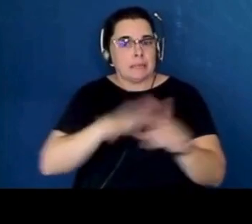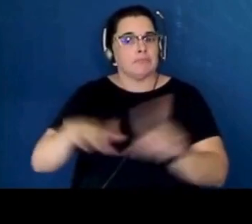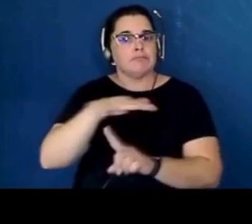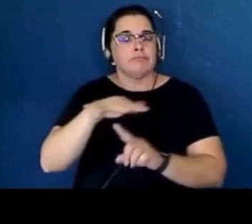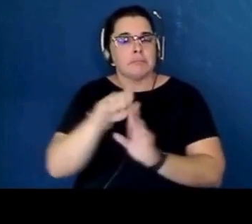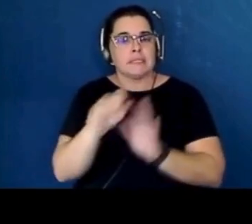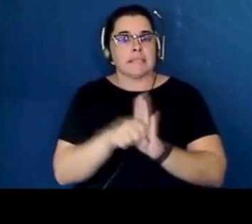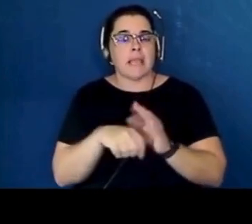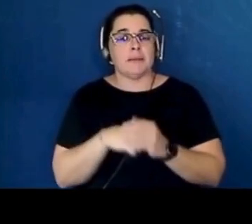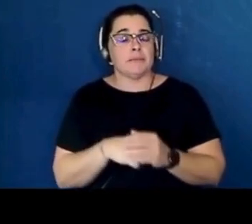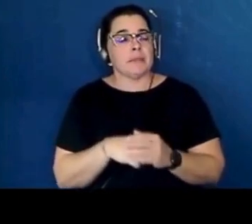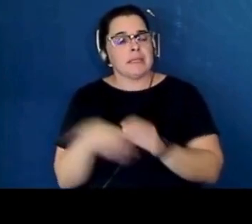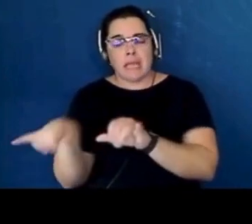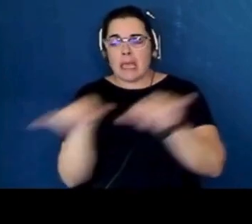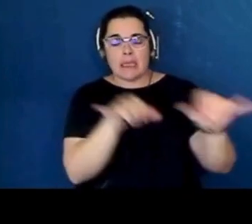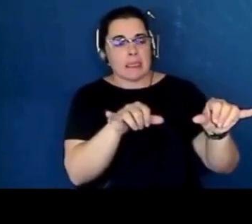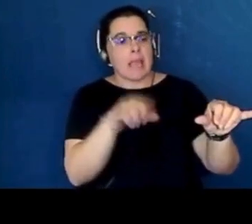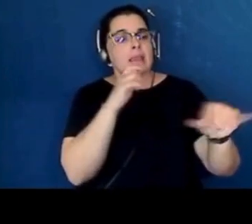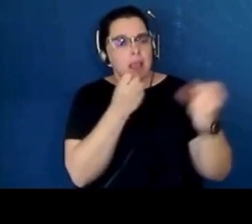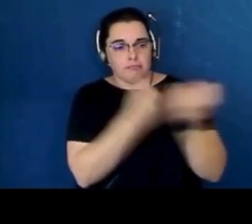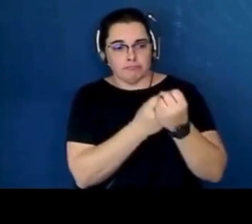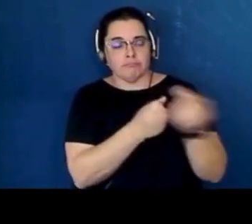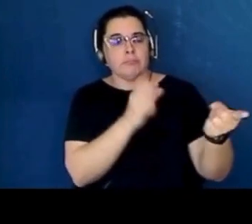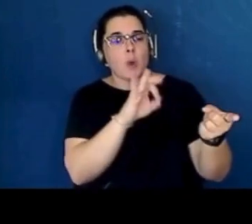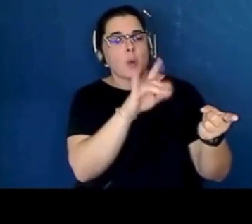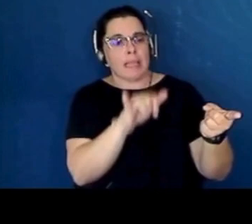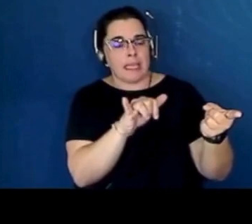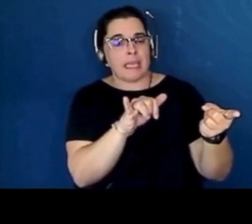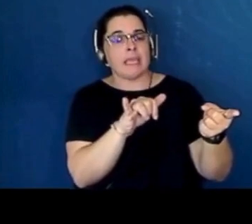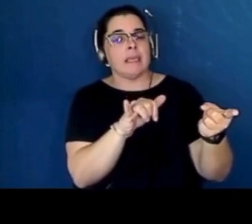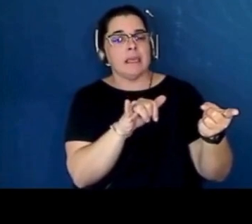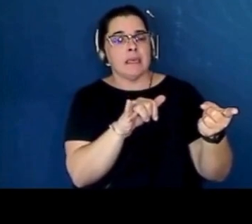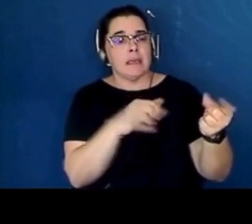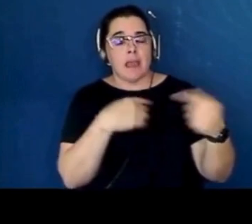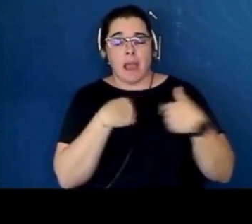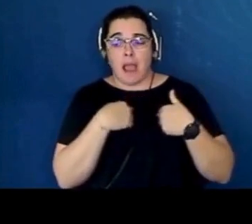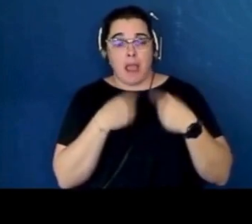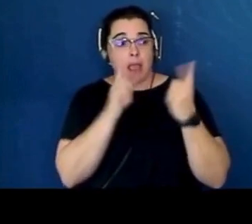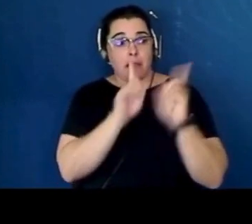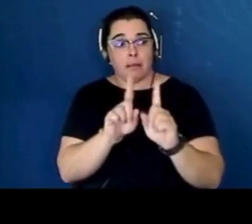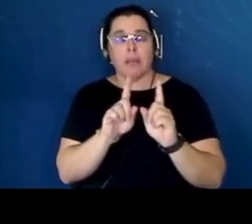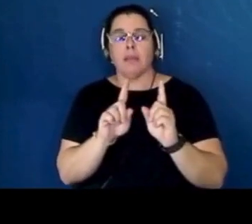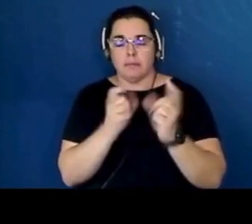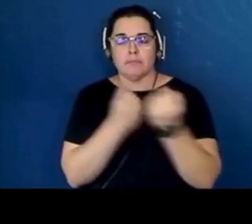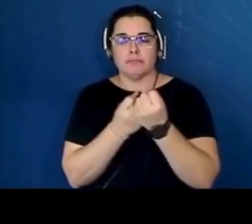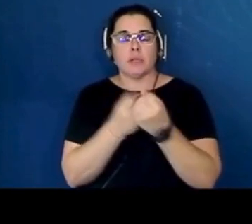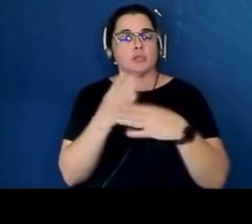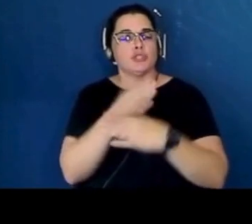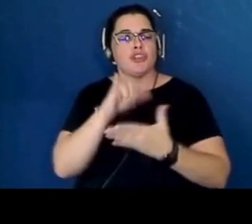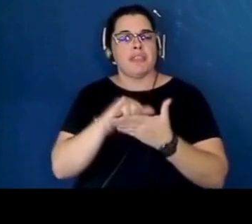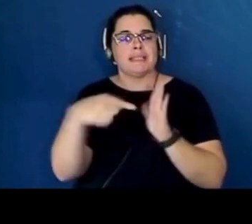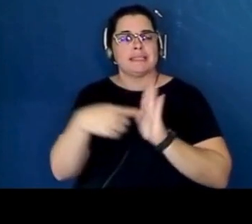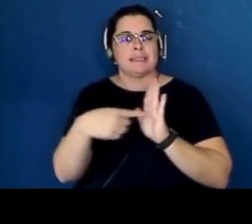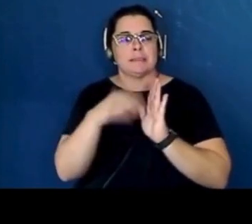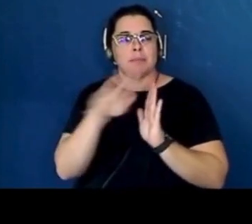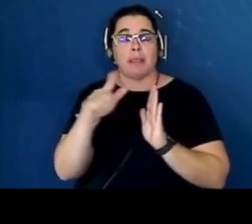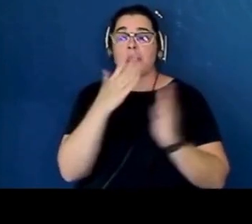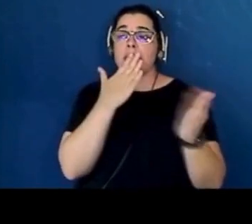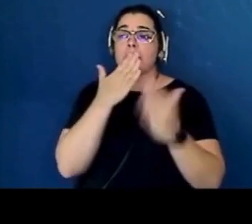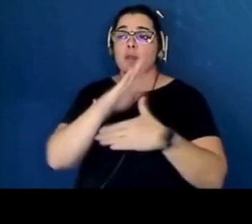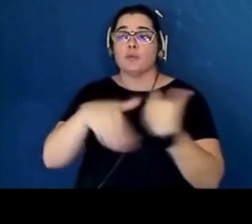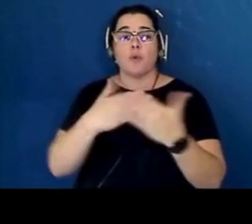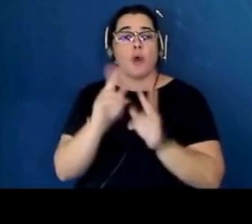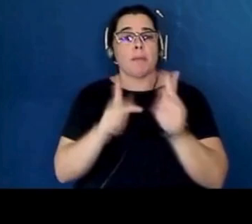Like Representative Luker Oakley, with whom I am very proud to share this bill, I also wanted to thank all those